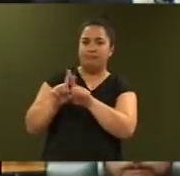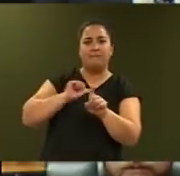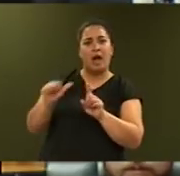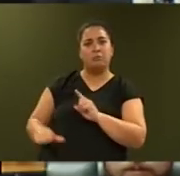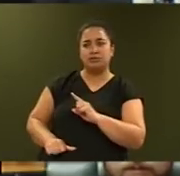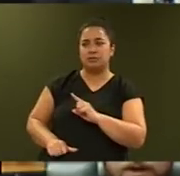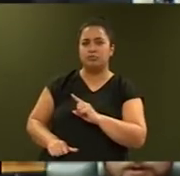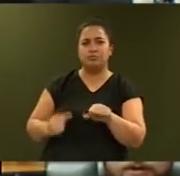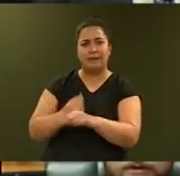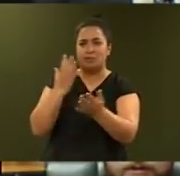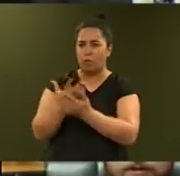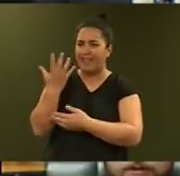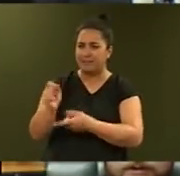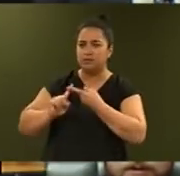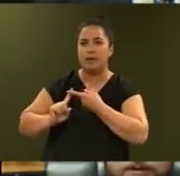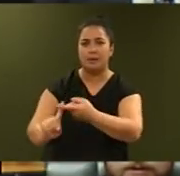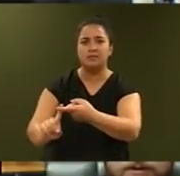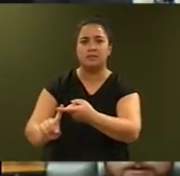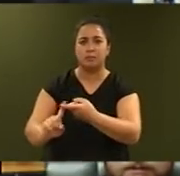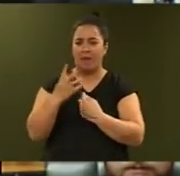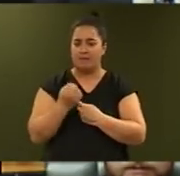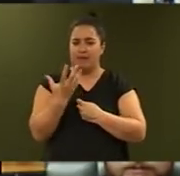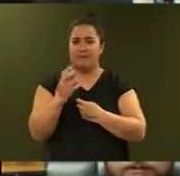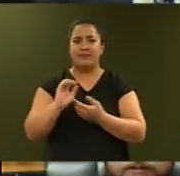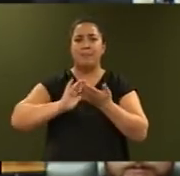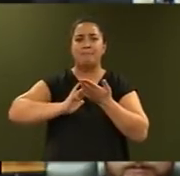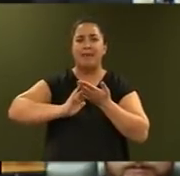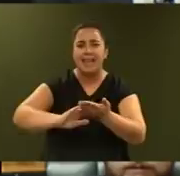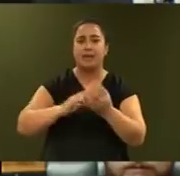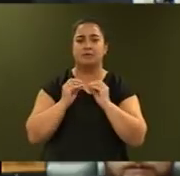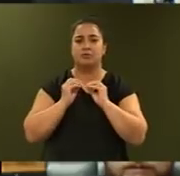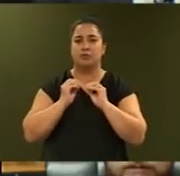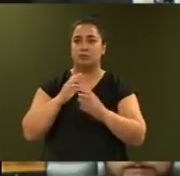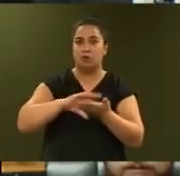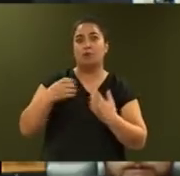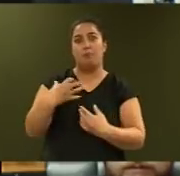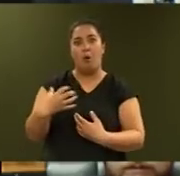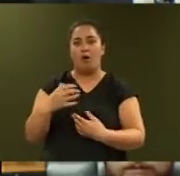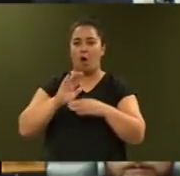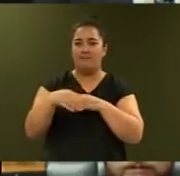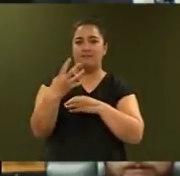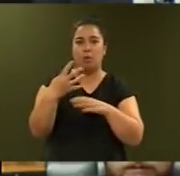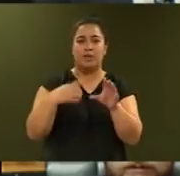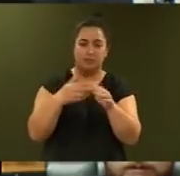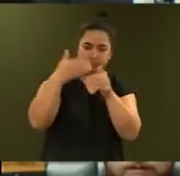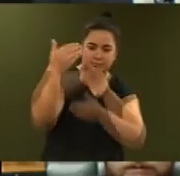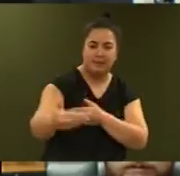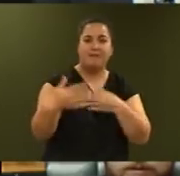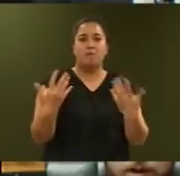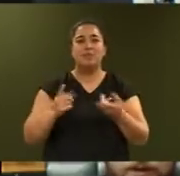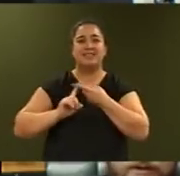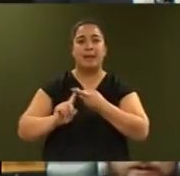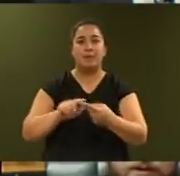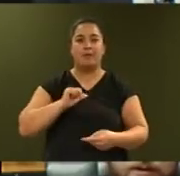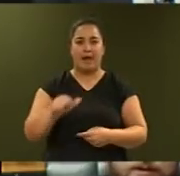and sustainability. This Budget gives $15 million more in operating funding over the next four years to the Sustainable Farming Fund